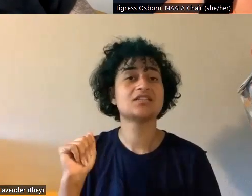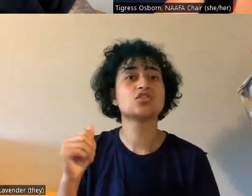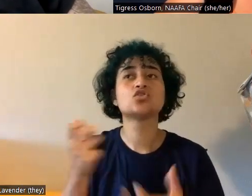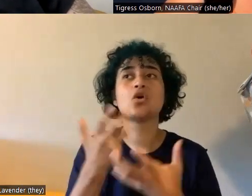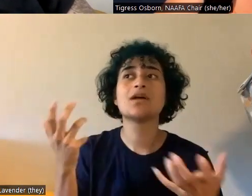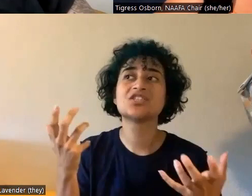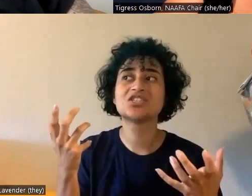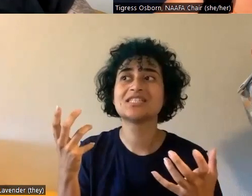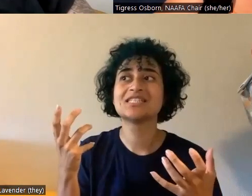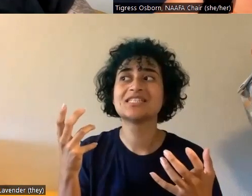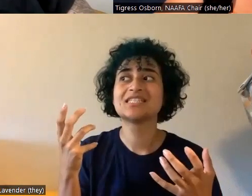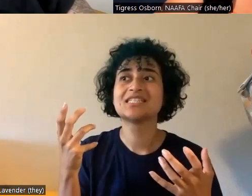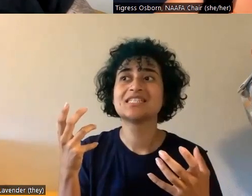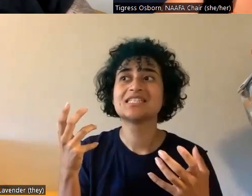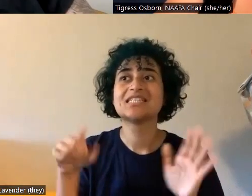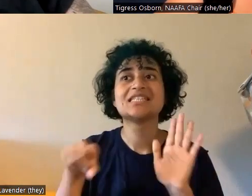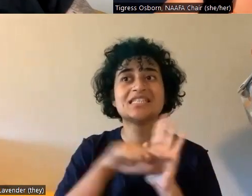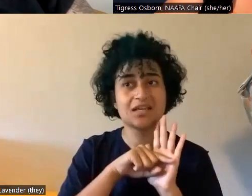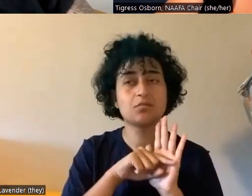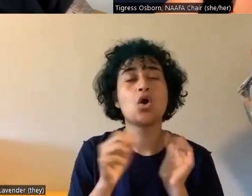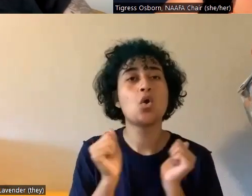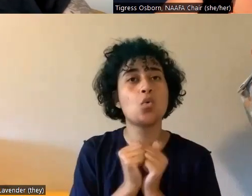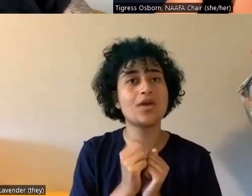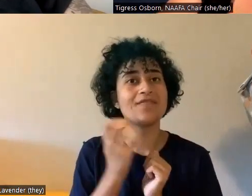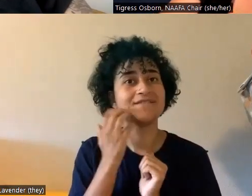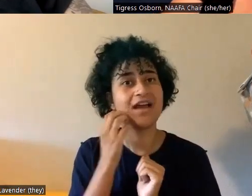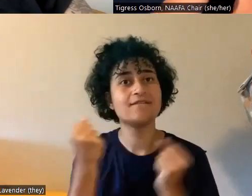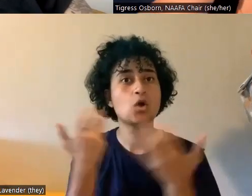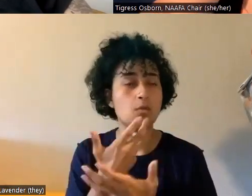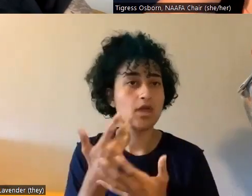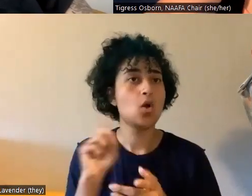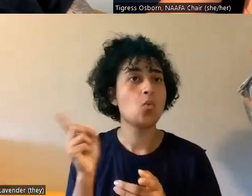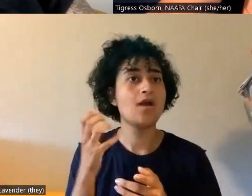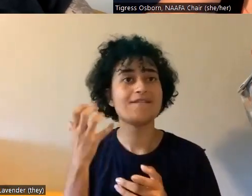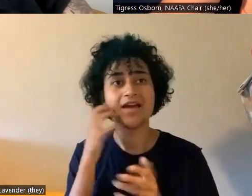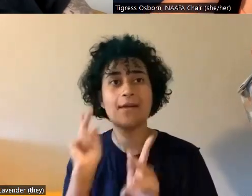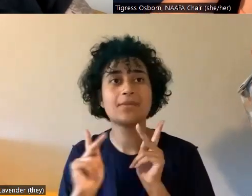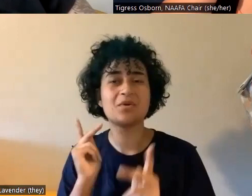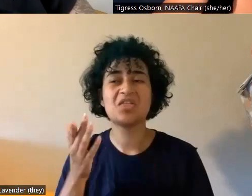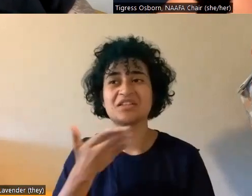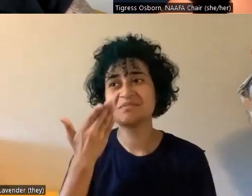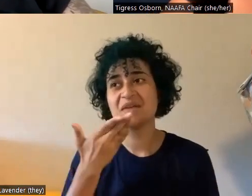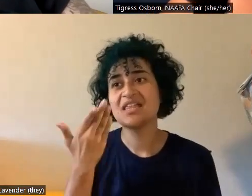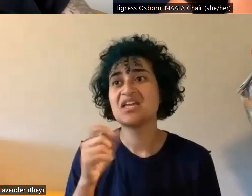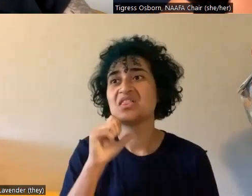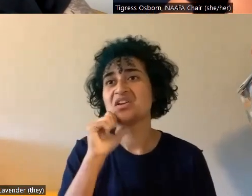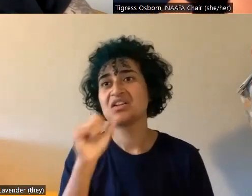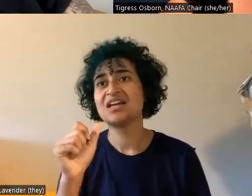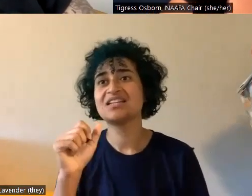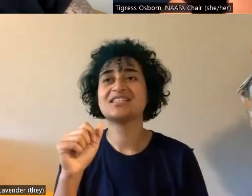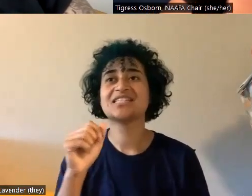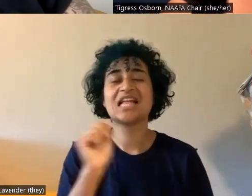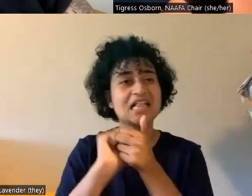associated with fat phobia where we, there's a narrative that, um, fat folks are smelly or they're not as hygienic